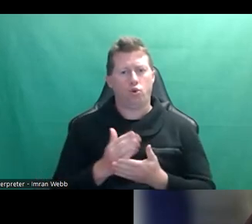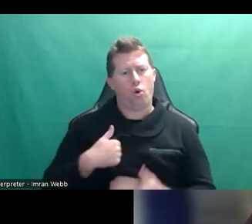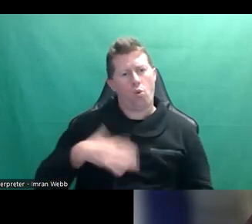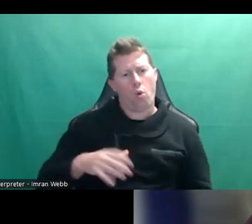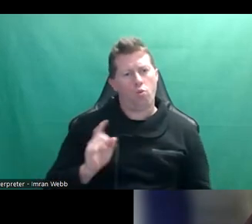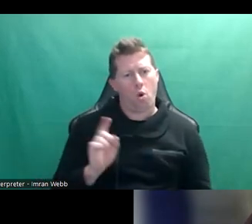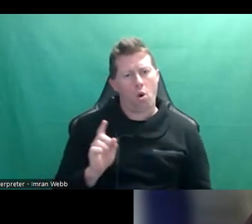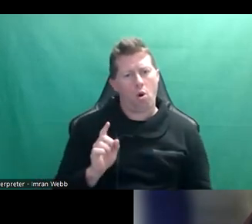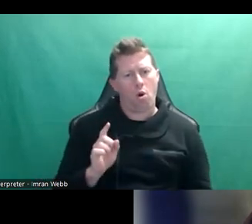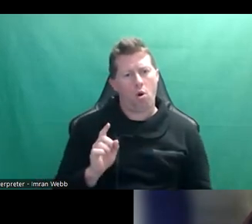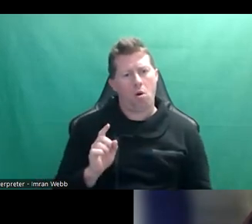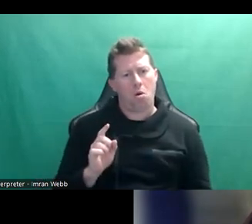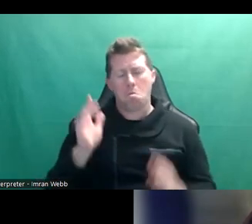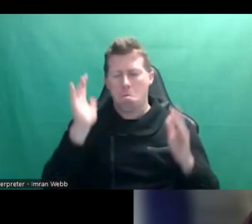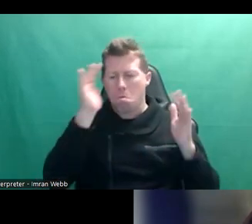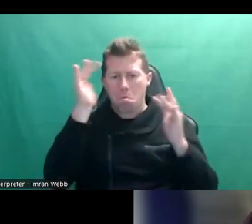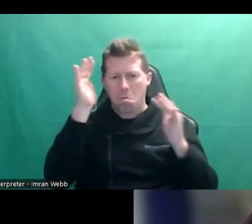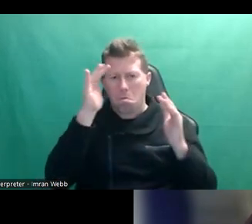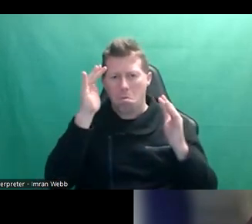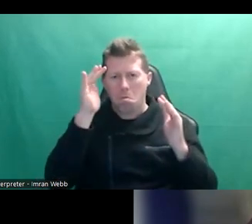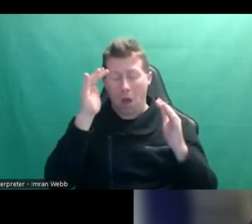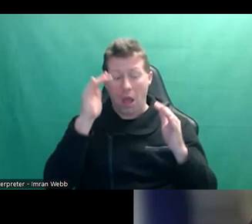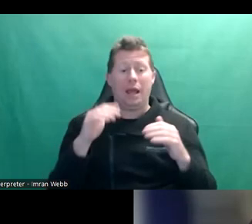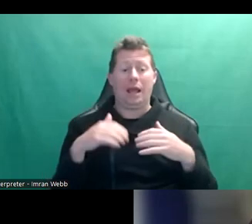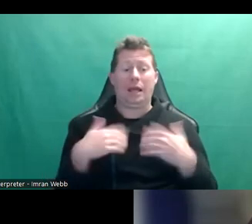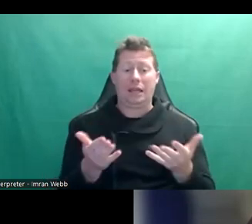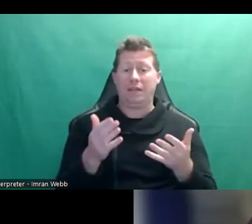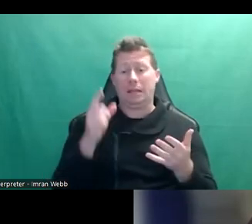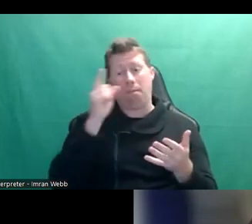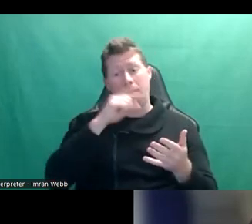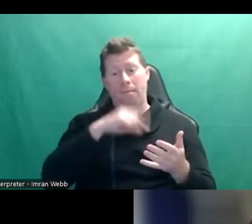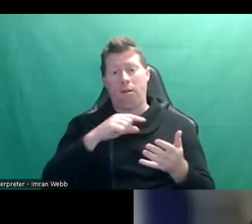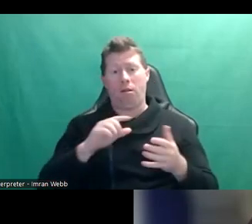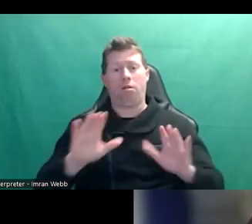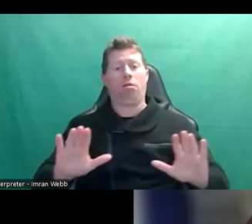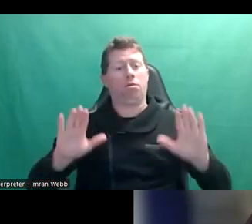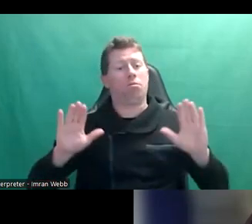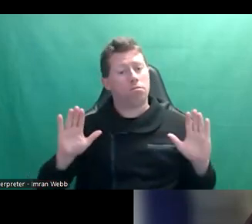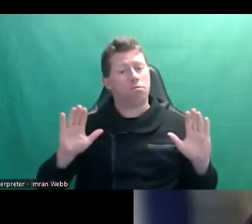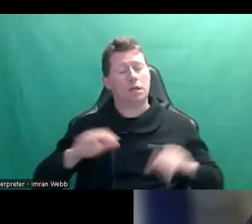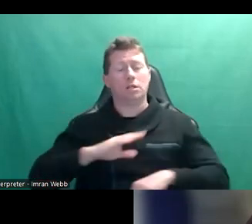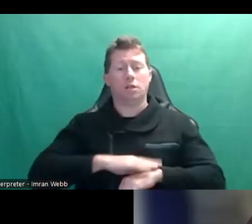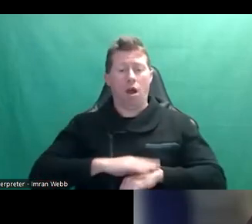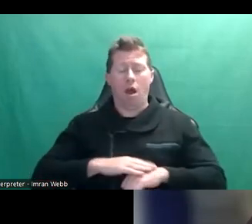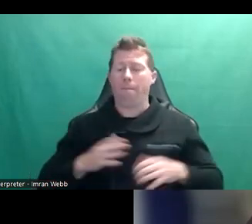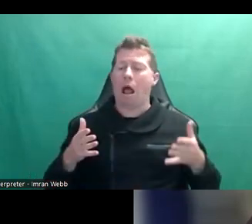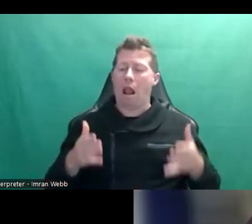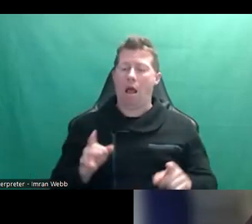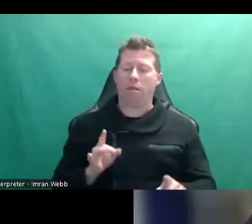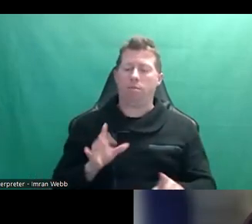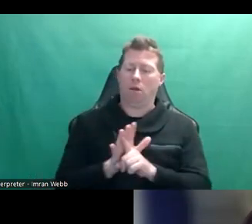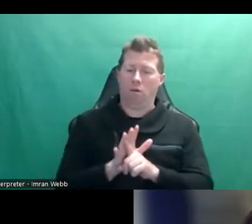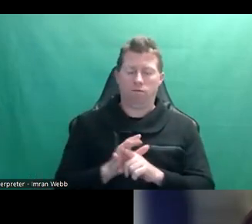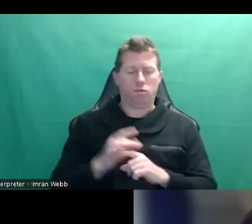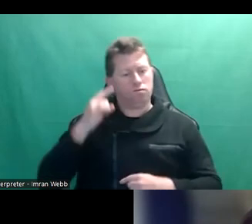So I just need to think about it for a while and giving people permission to say that, giving people the actual words that they can practice,